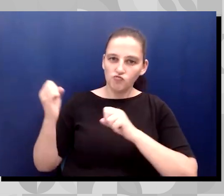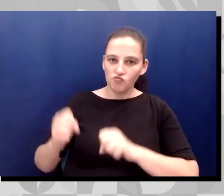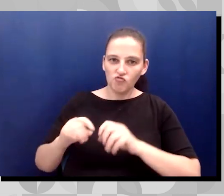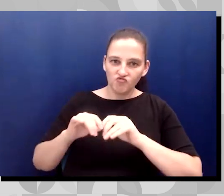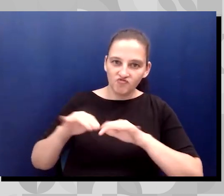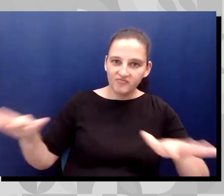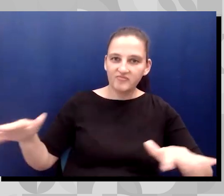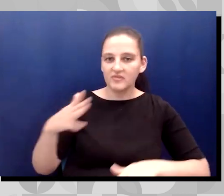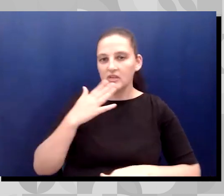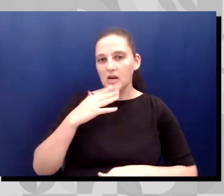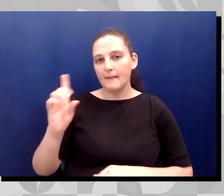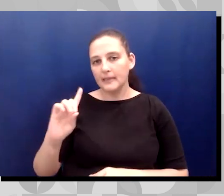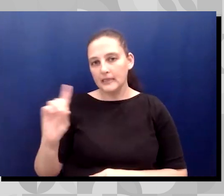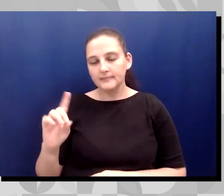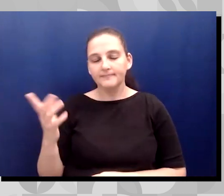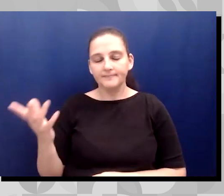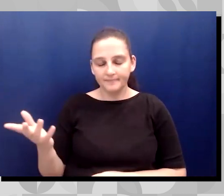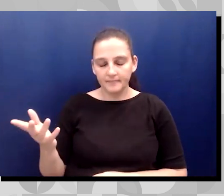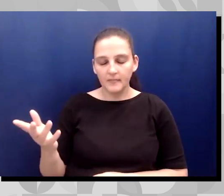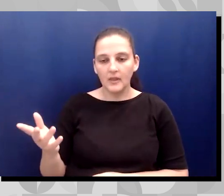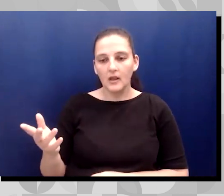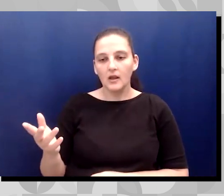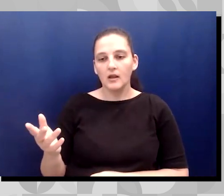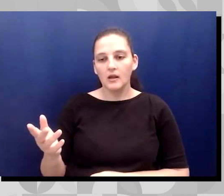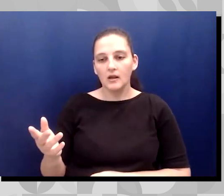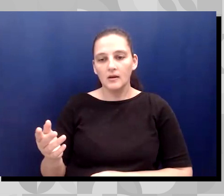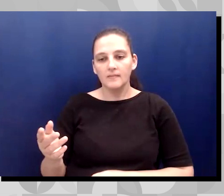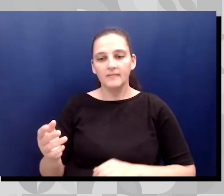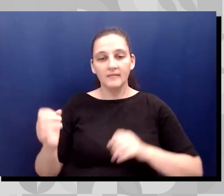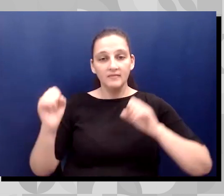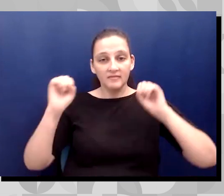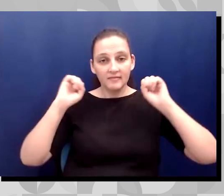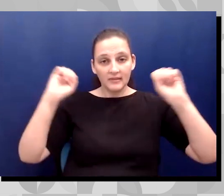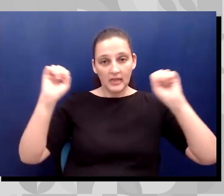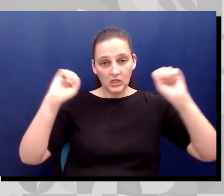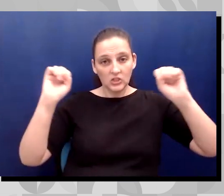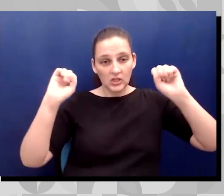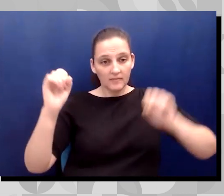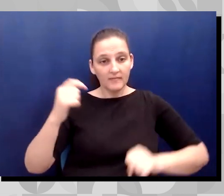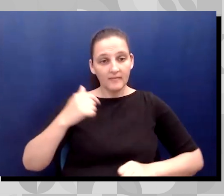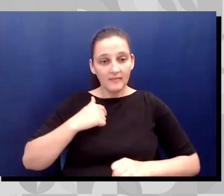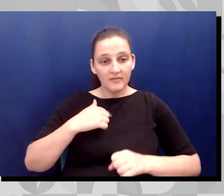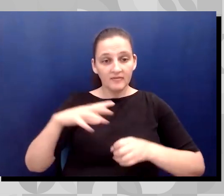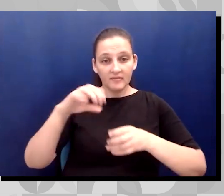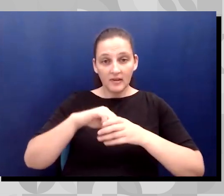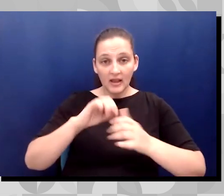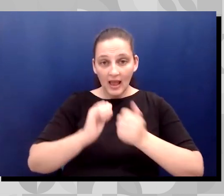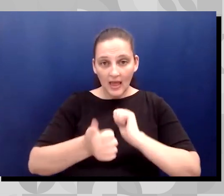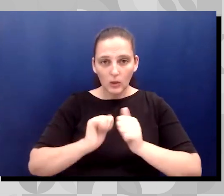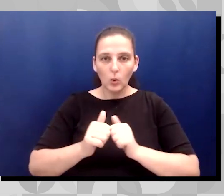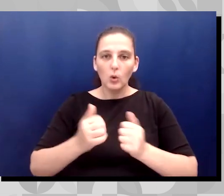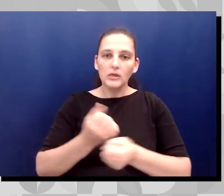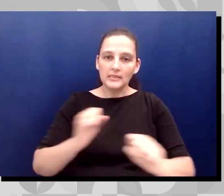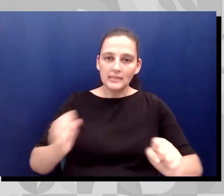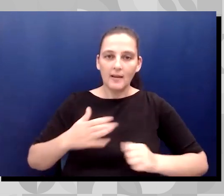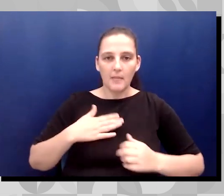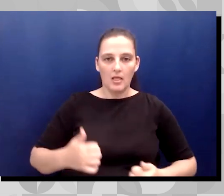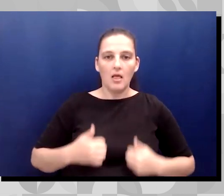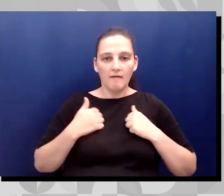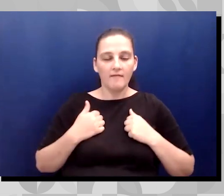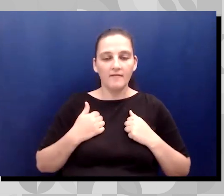it and exercise being an athlete has saved my life. It has brought me to